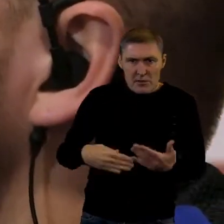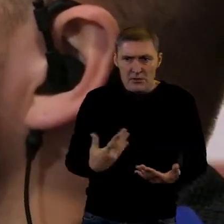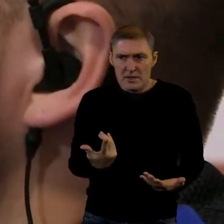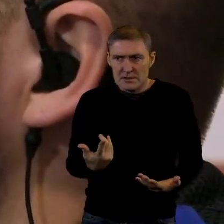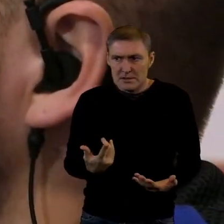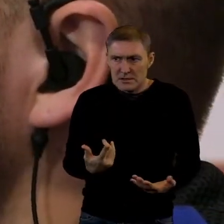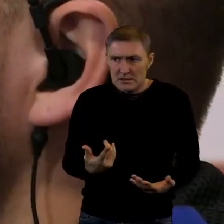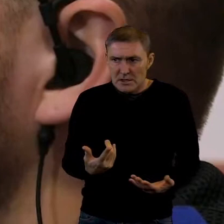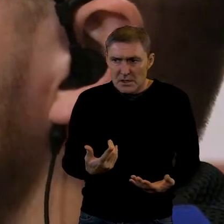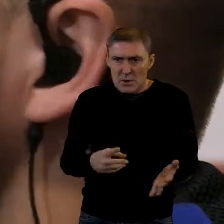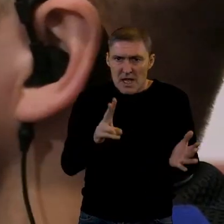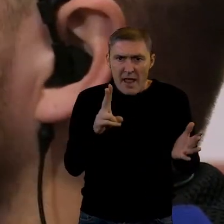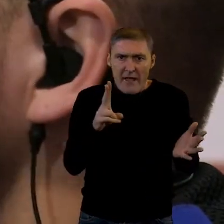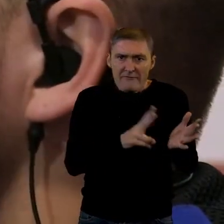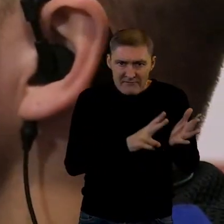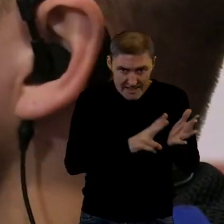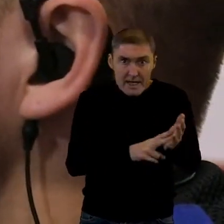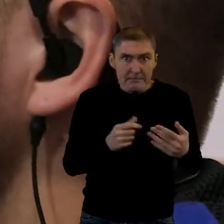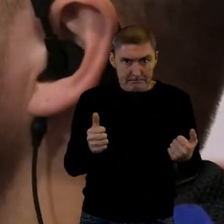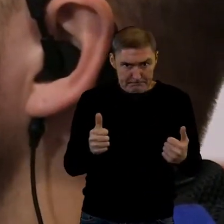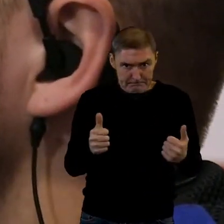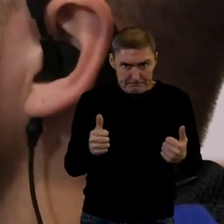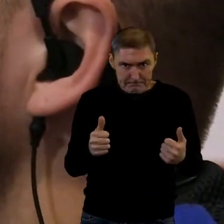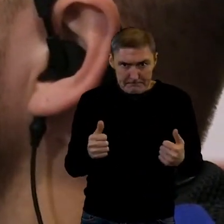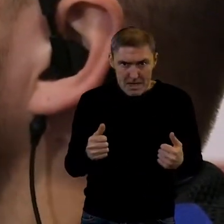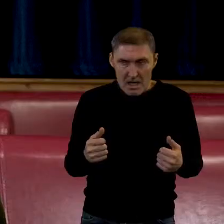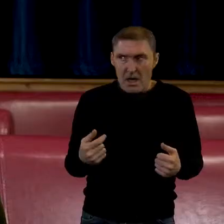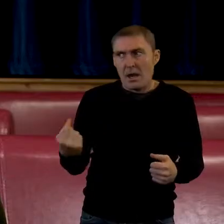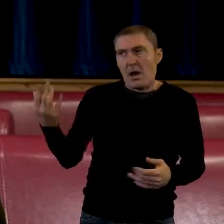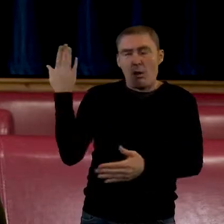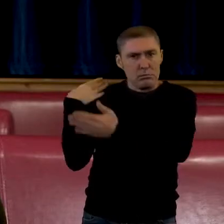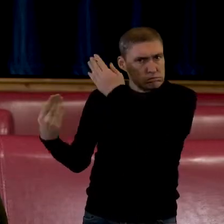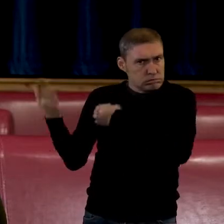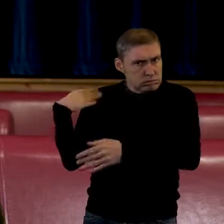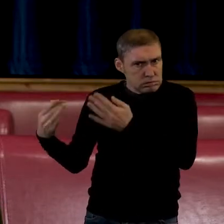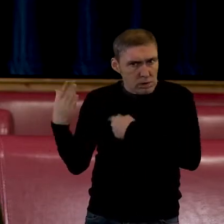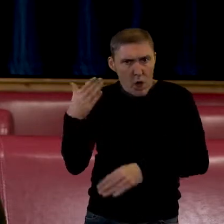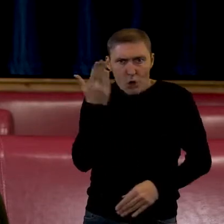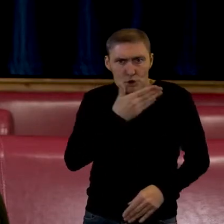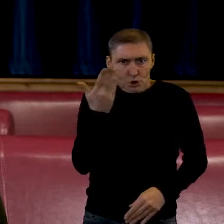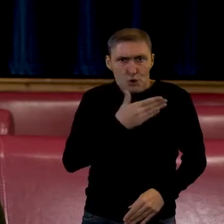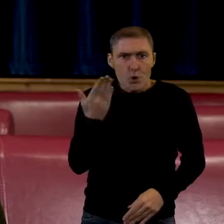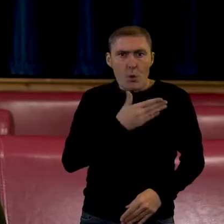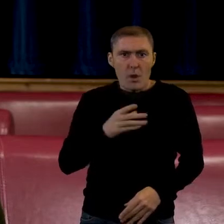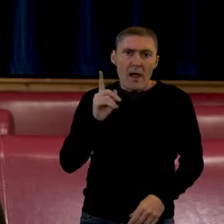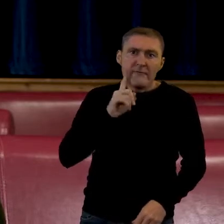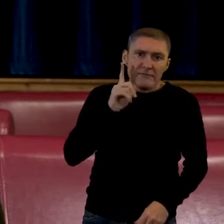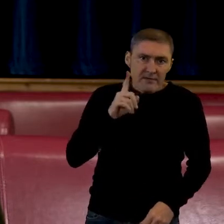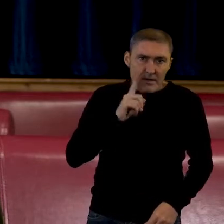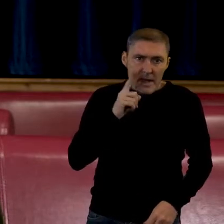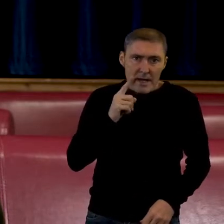so when I was in school I was female. I came out first as being gay